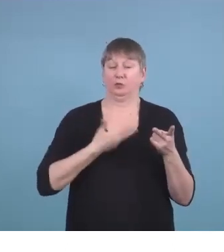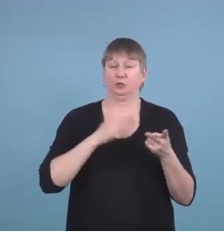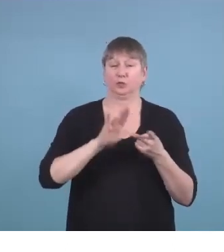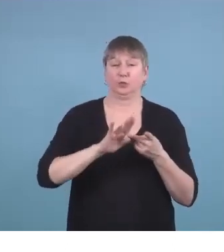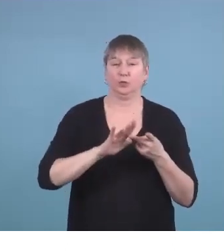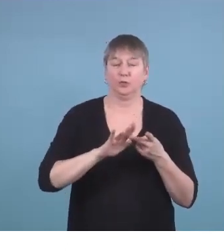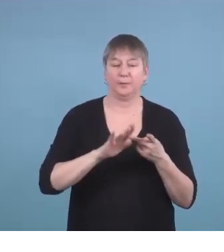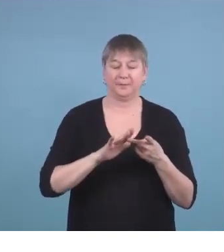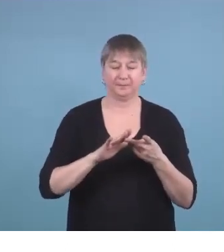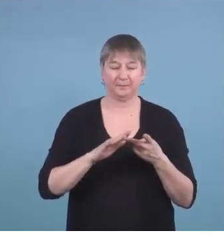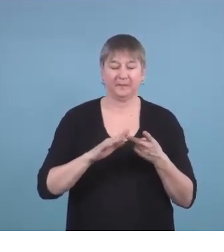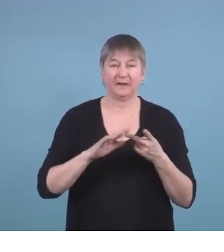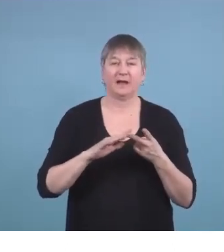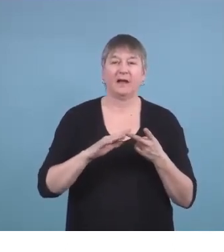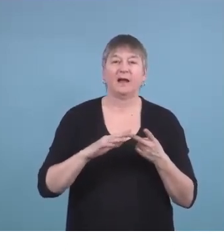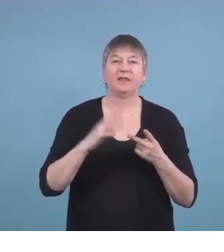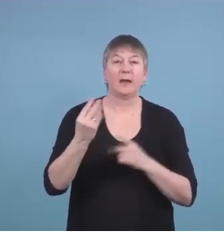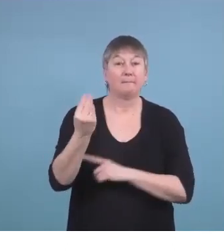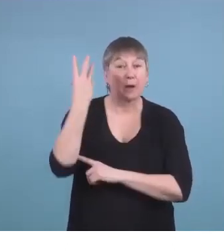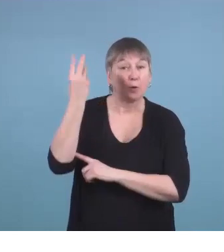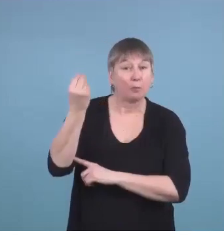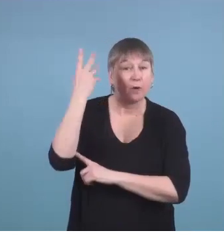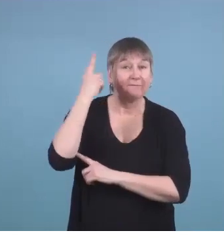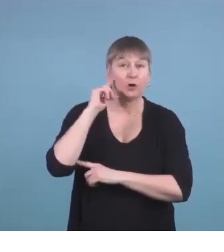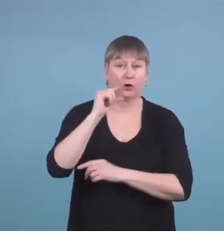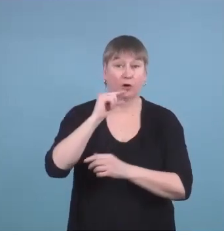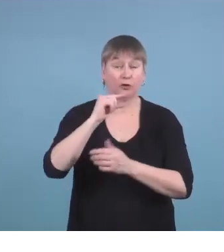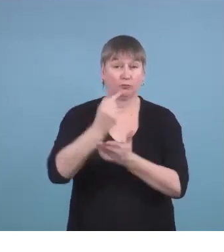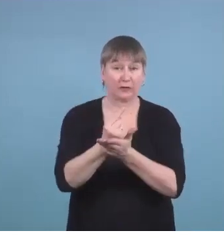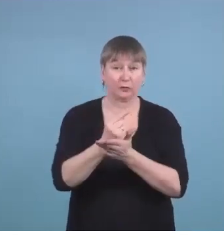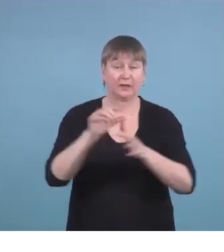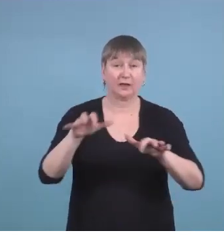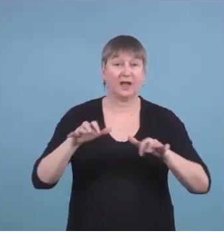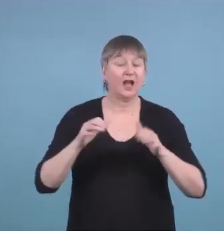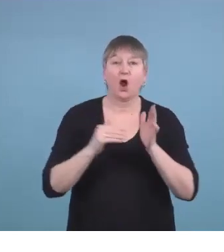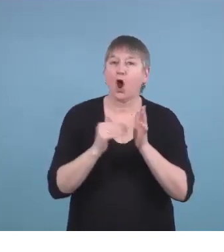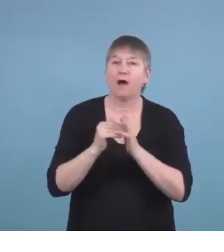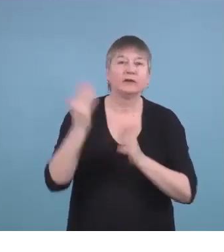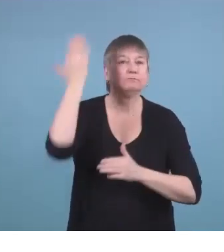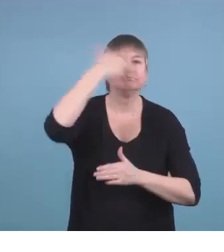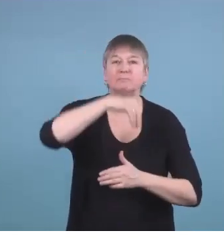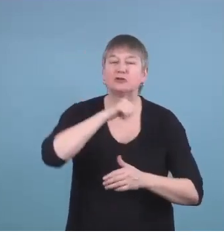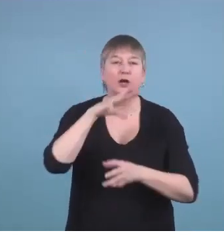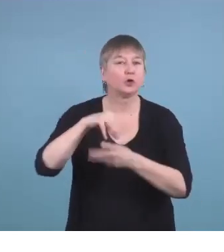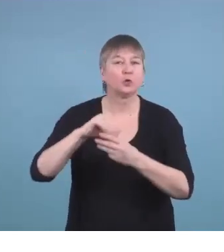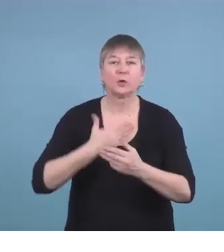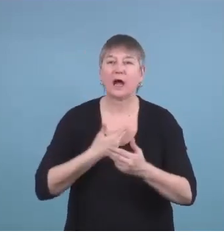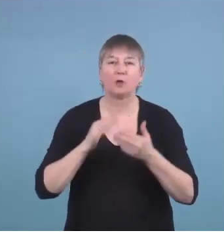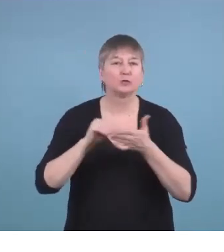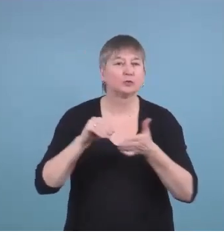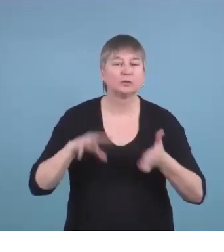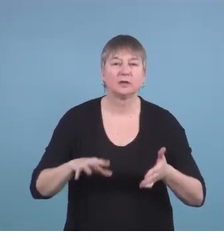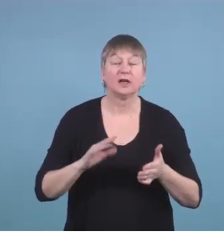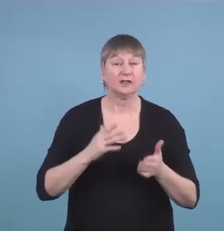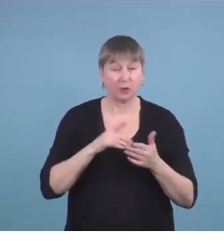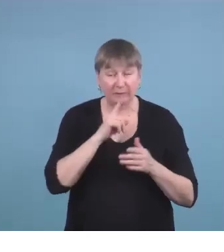PowerPoint for the graduation. And again, they often miss our kids. And so, making sure that our kids